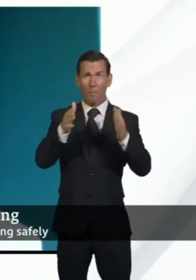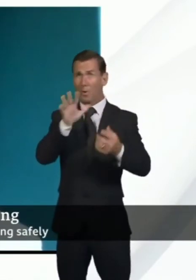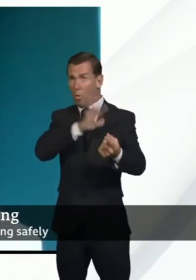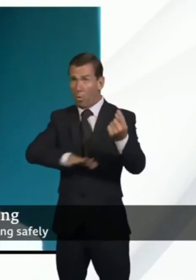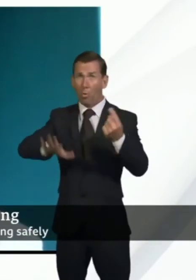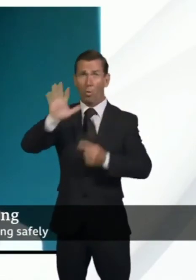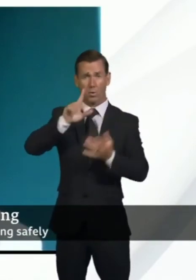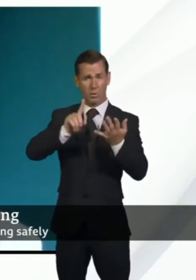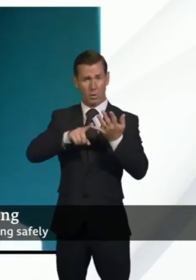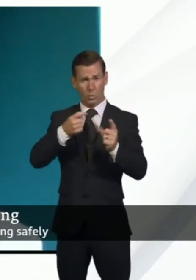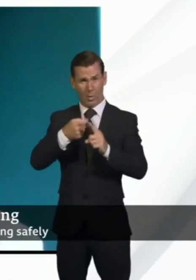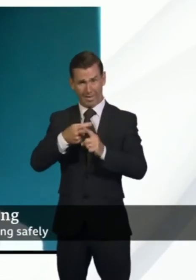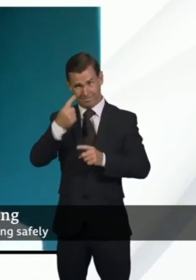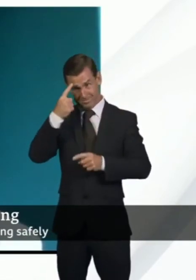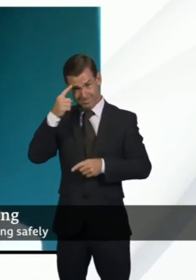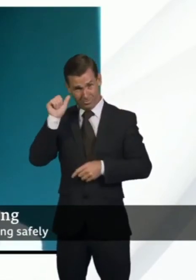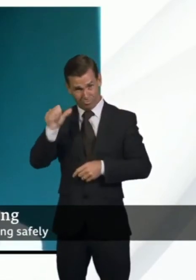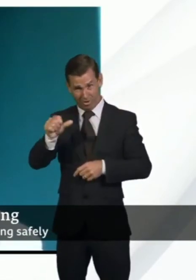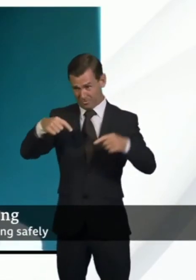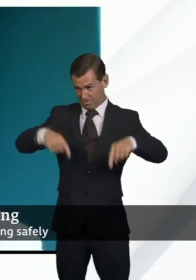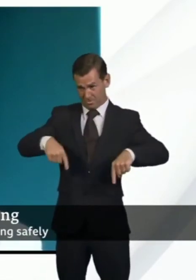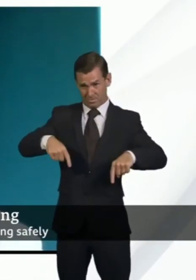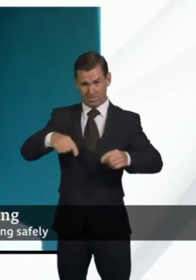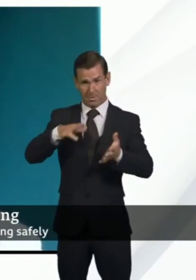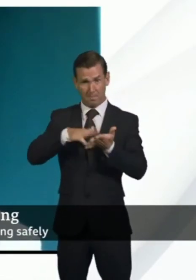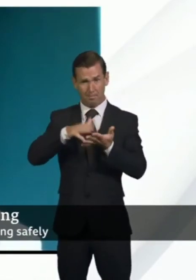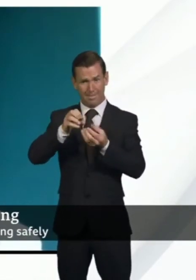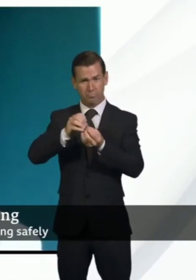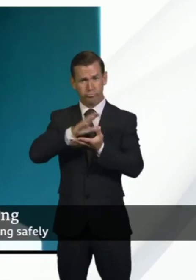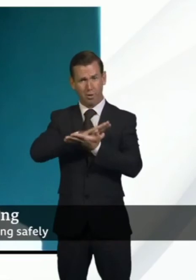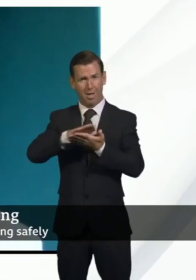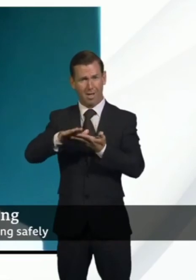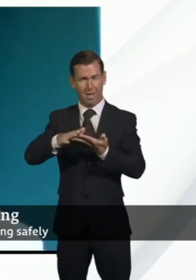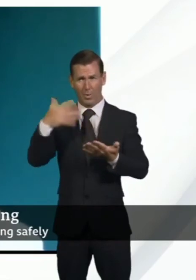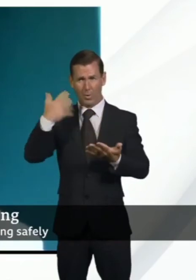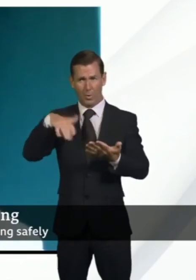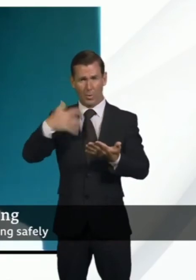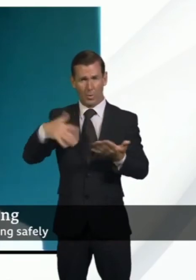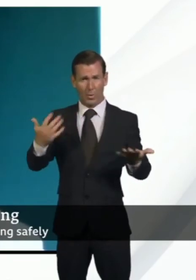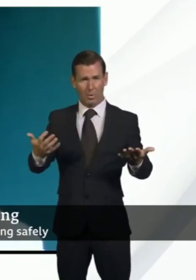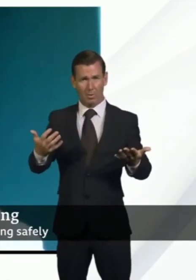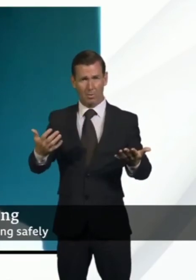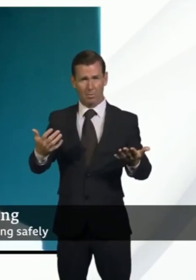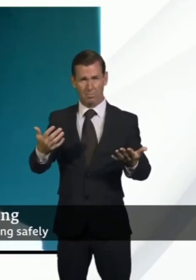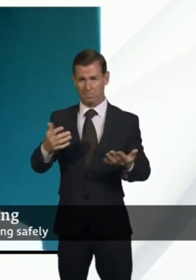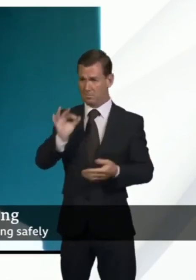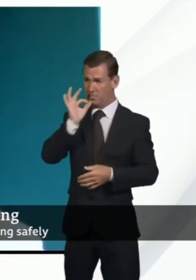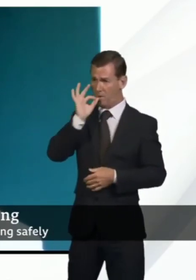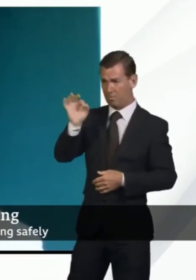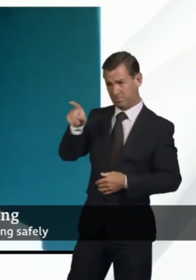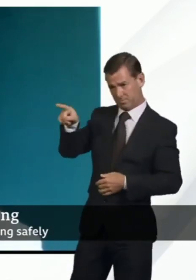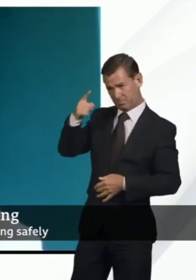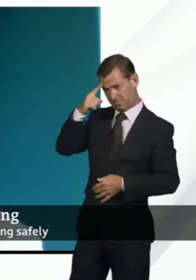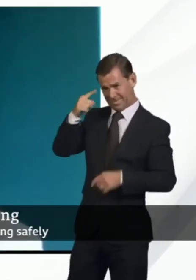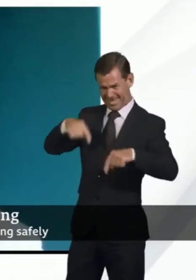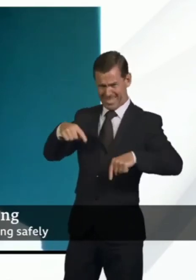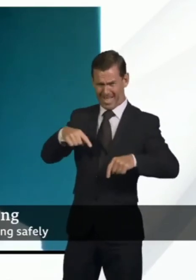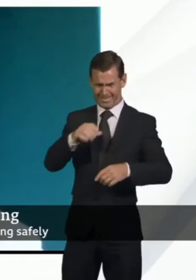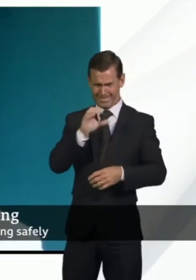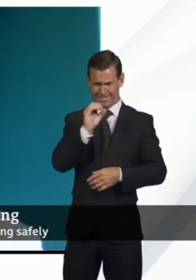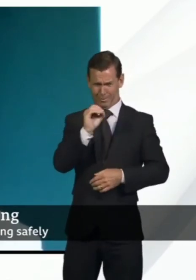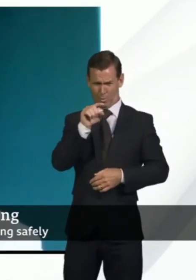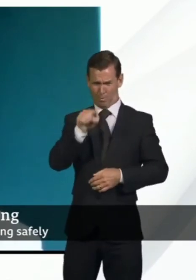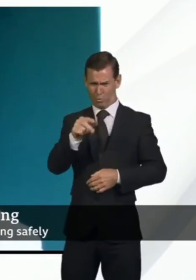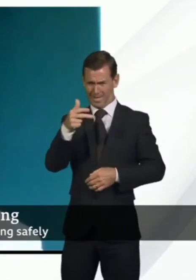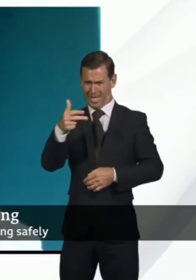Middlesbrough and the rest of Teesside and how confident is the government that our already high R rate won't go